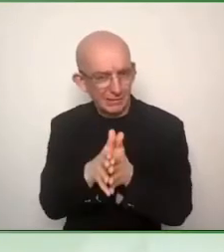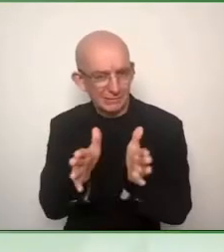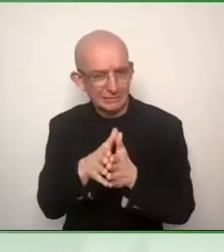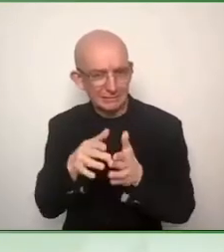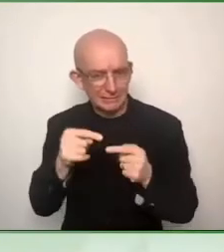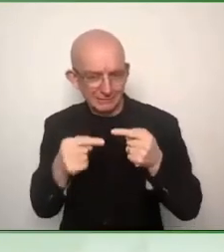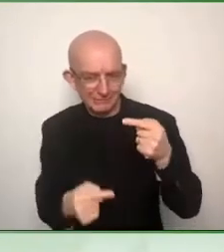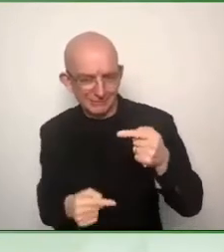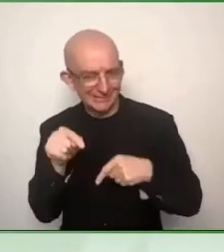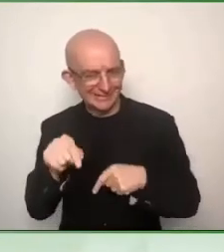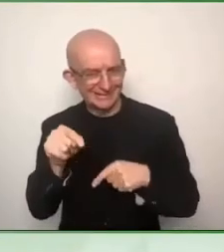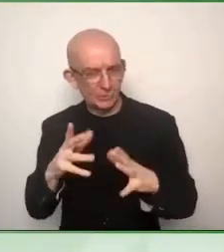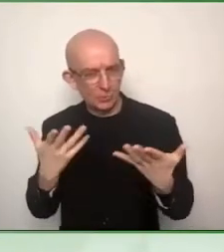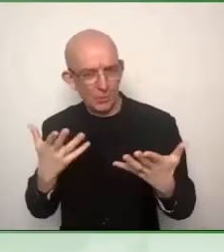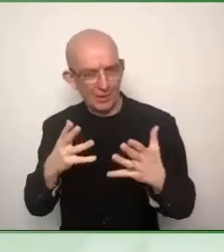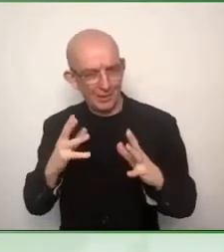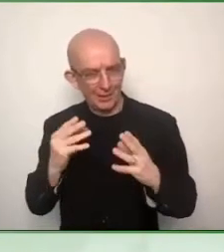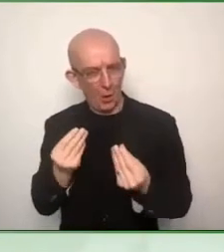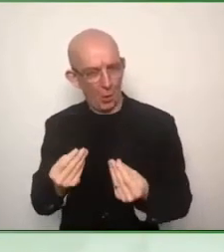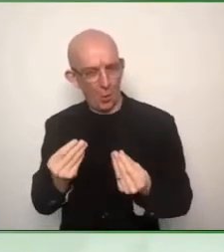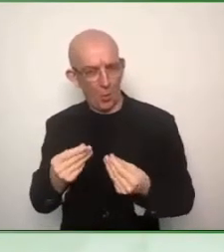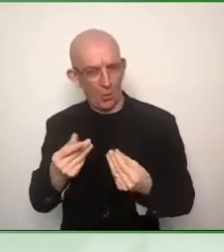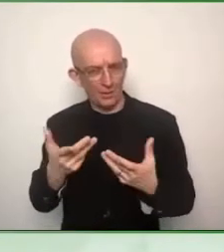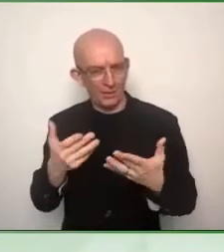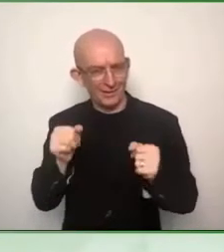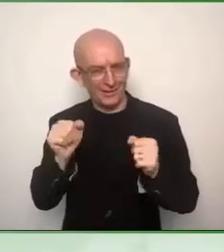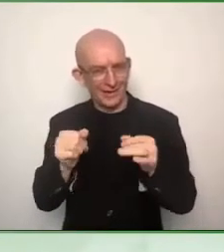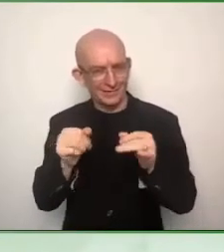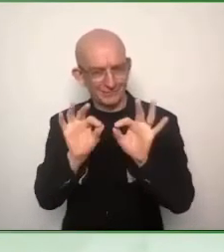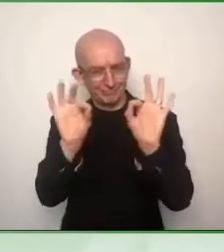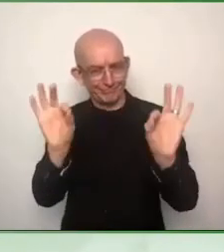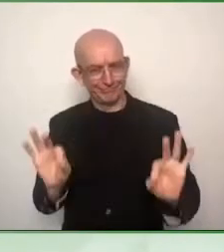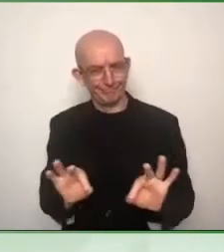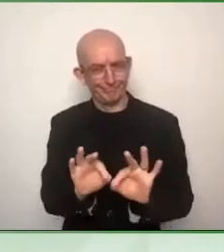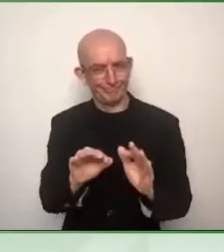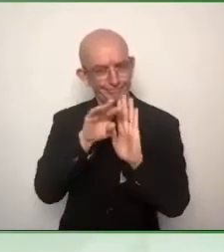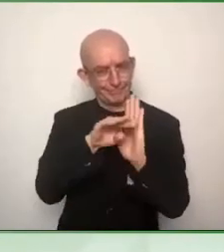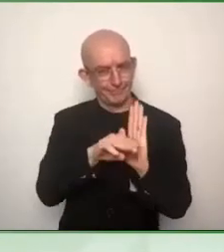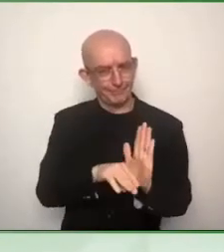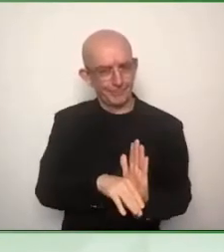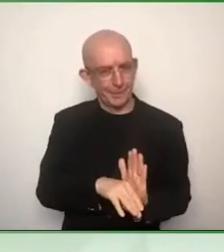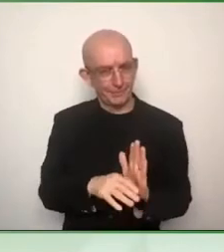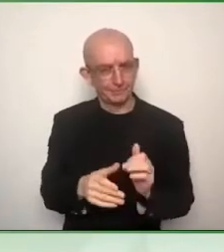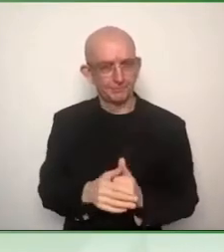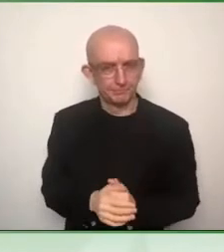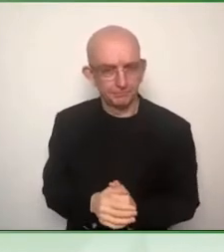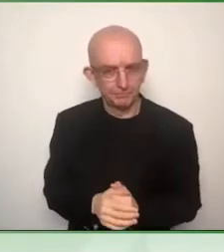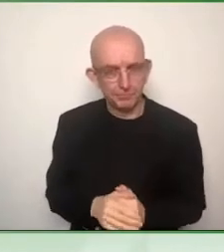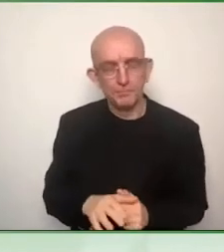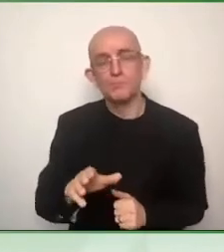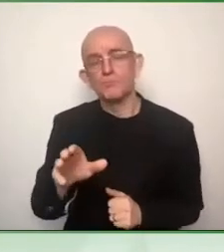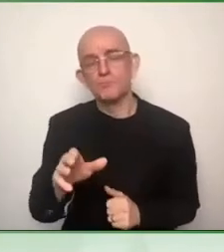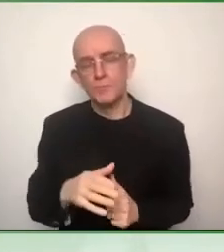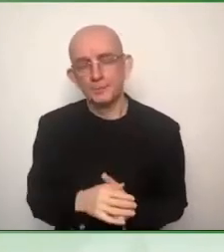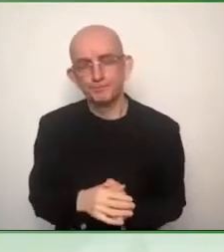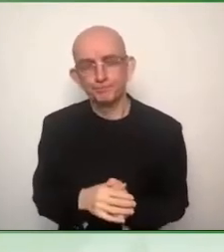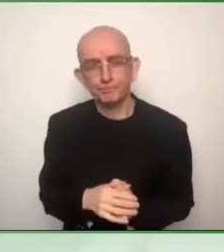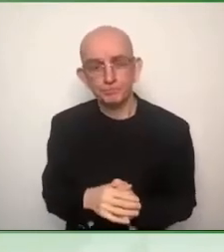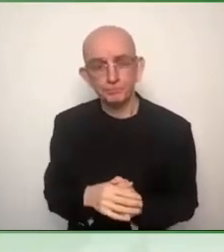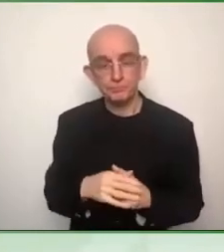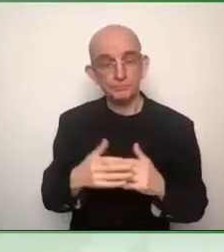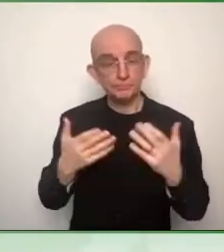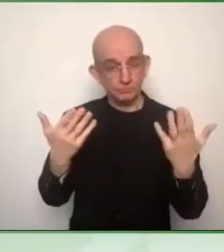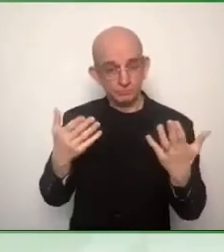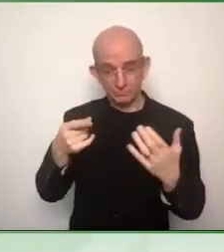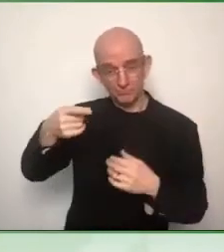adopted, we have other legislation in Europe that regulates public procurement. These are